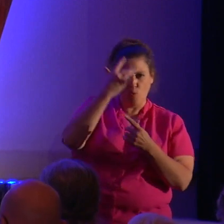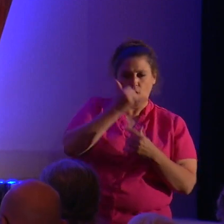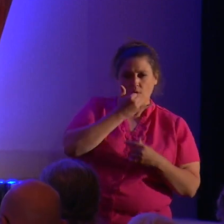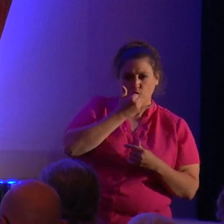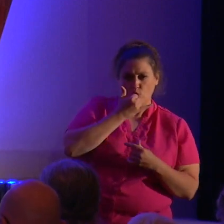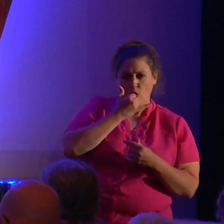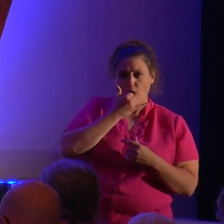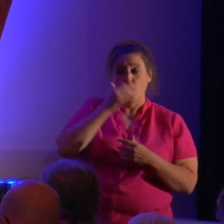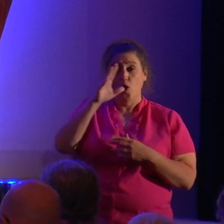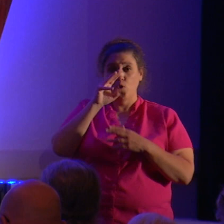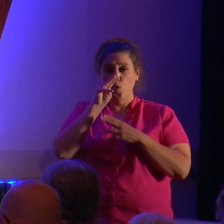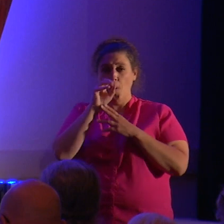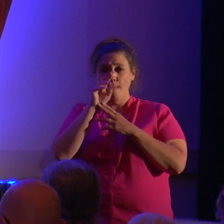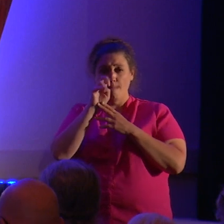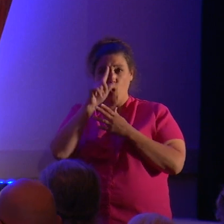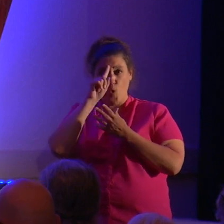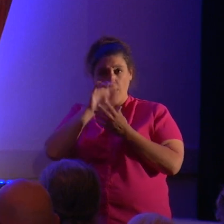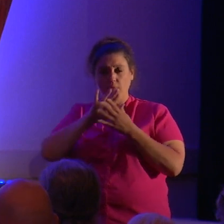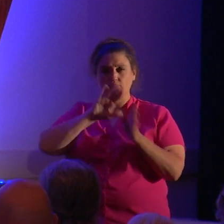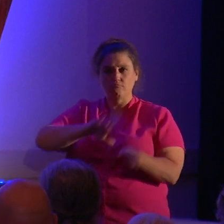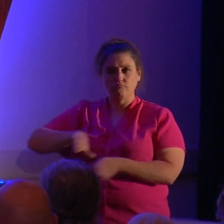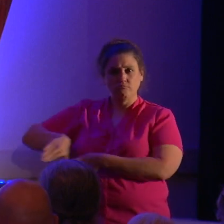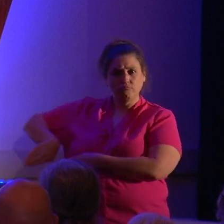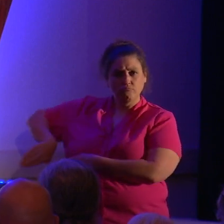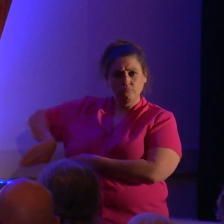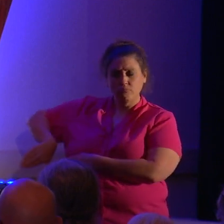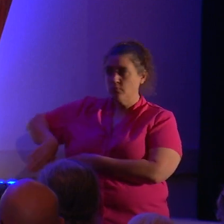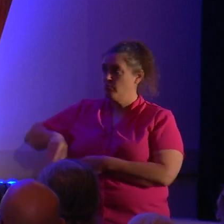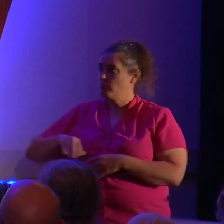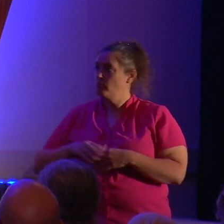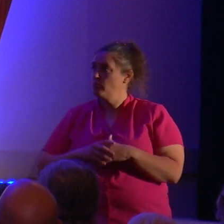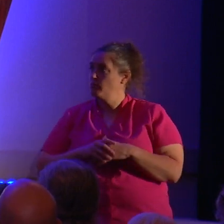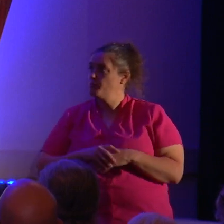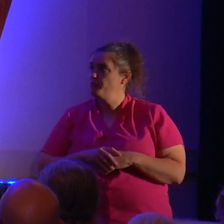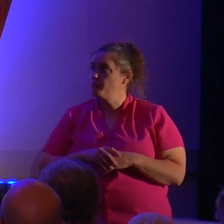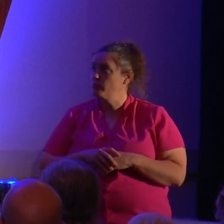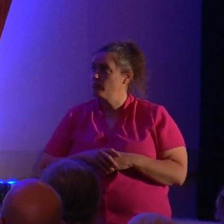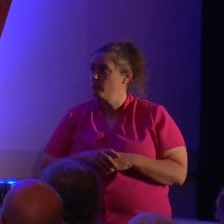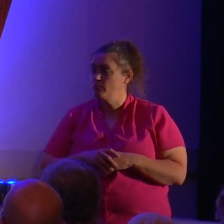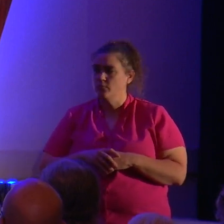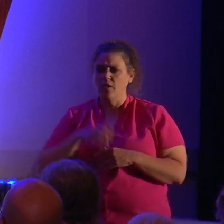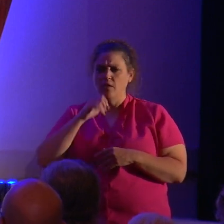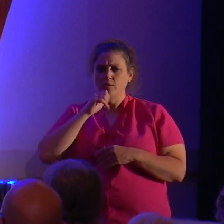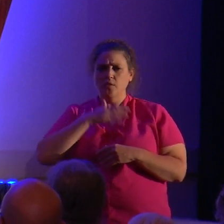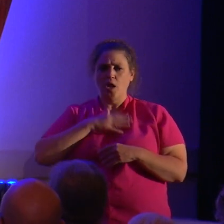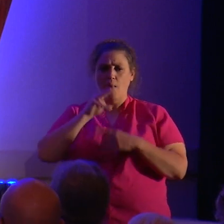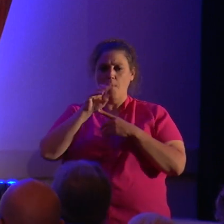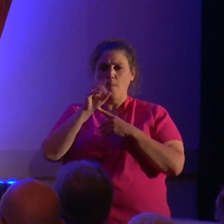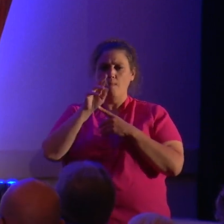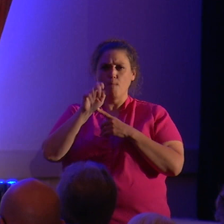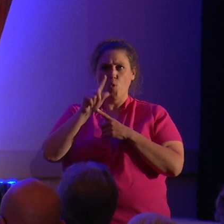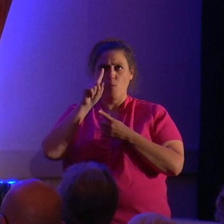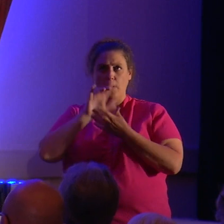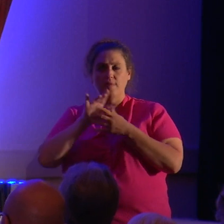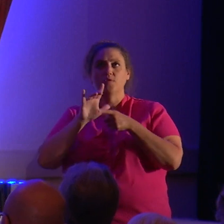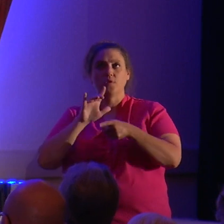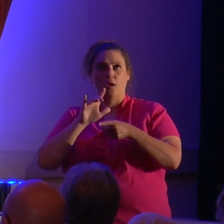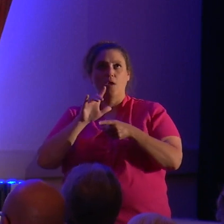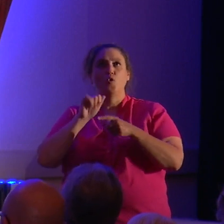conscience behind it. There is no moral conscience that says, you know, you can wipe out all of the people on the earth